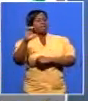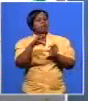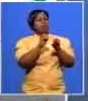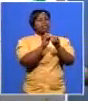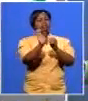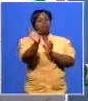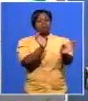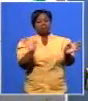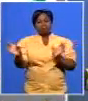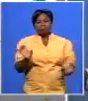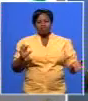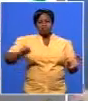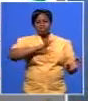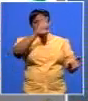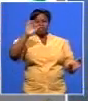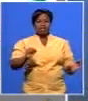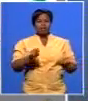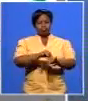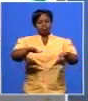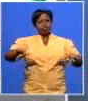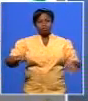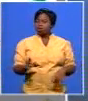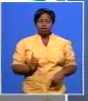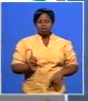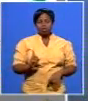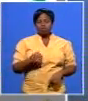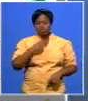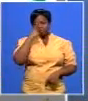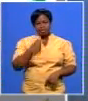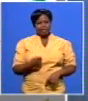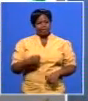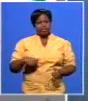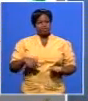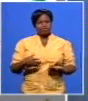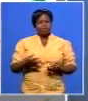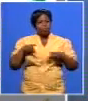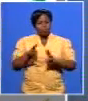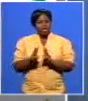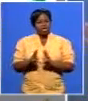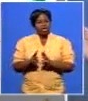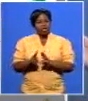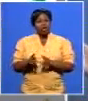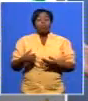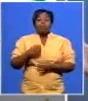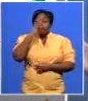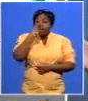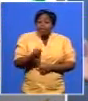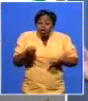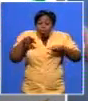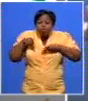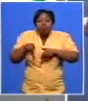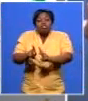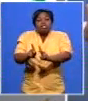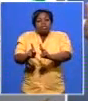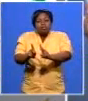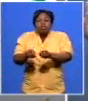to rearrange them across south africa now we don't believe in that kind of social engineering we believe in opening opportunities of